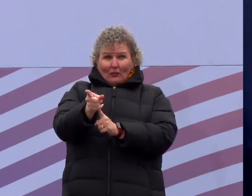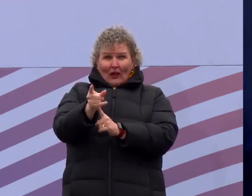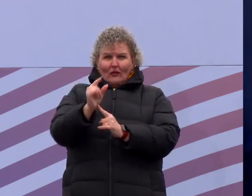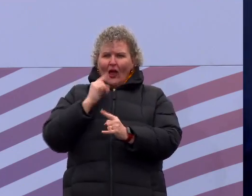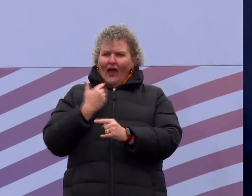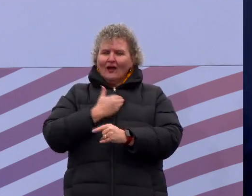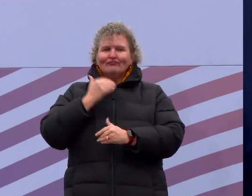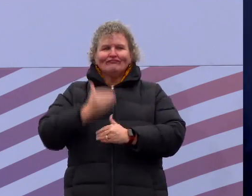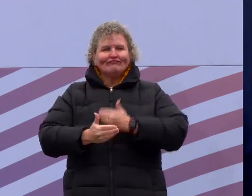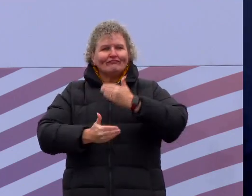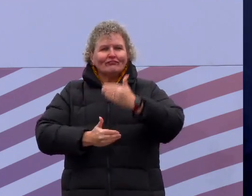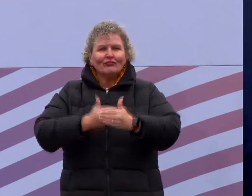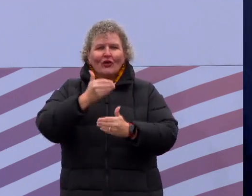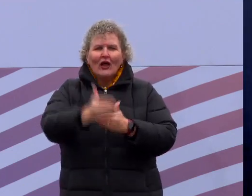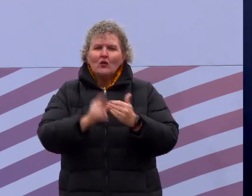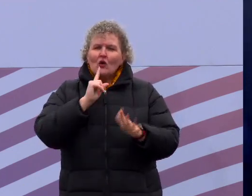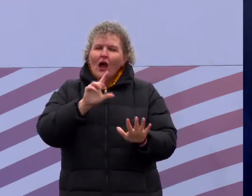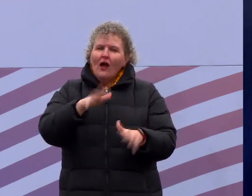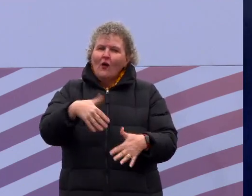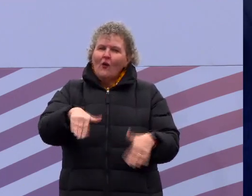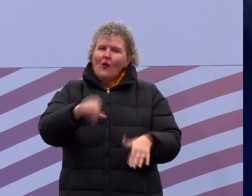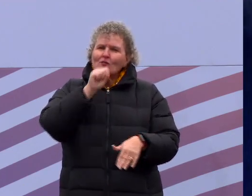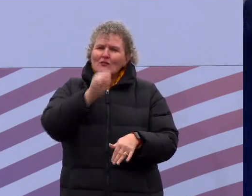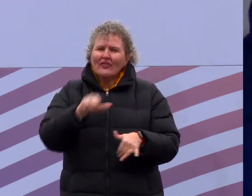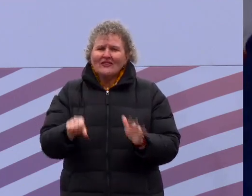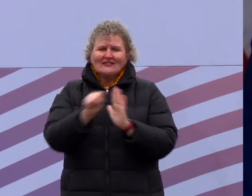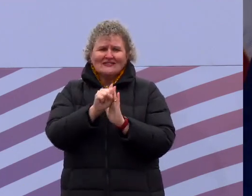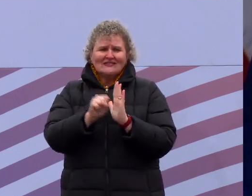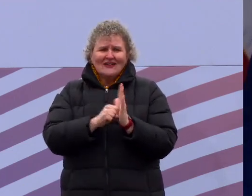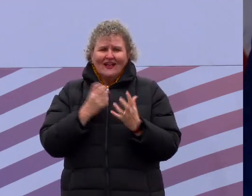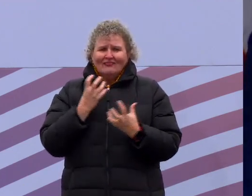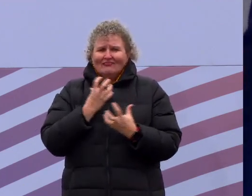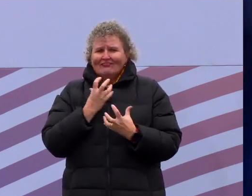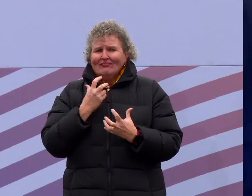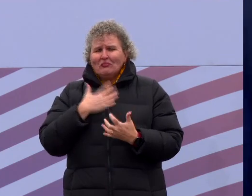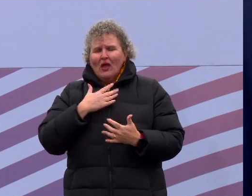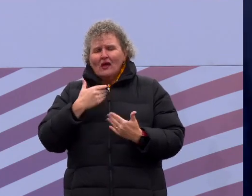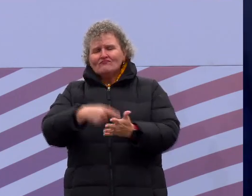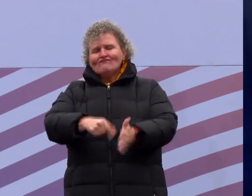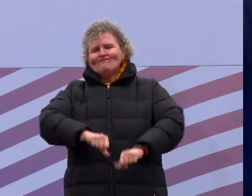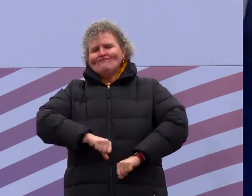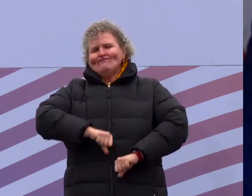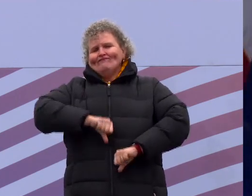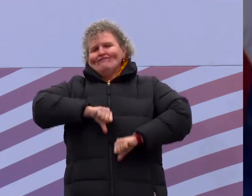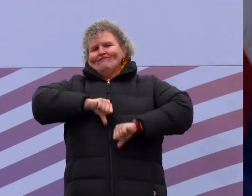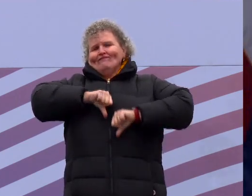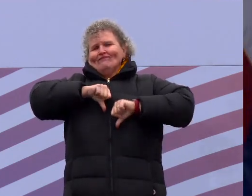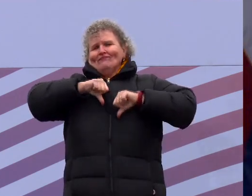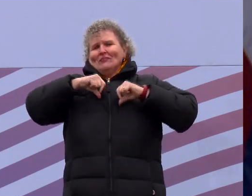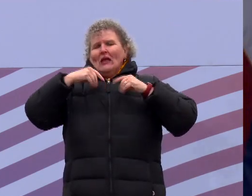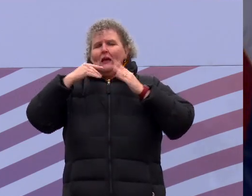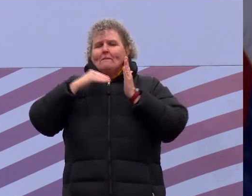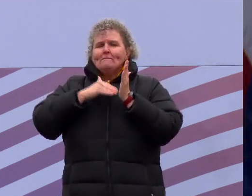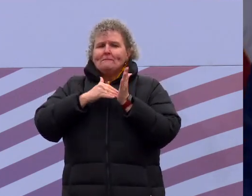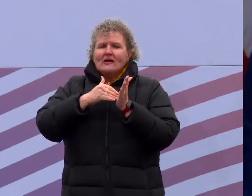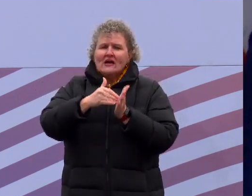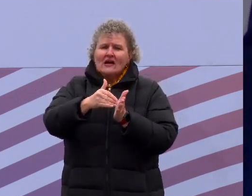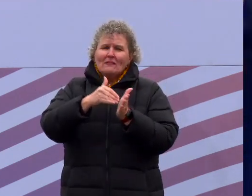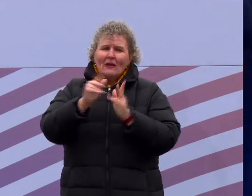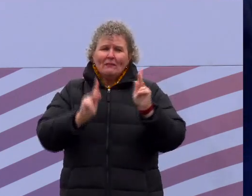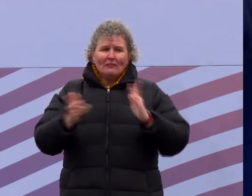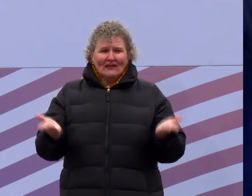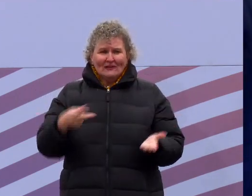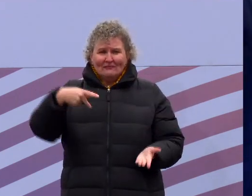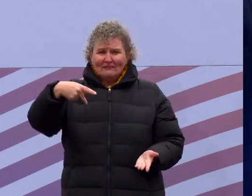we love, and it's one that I hope serves as a point of pride for millions of Pennsylvanians who have never before